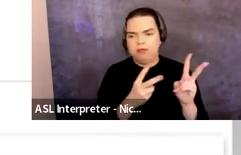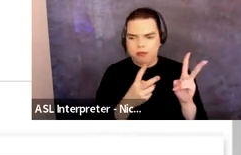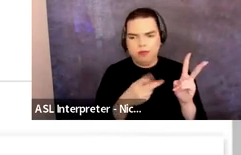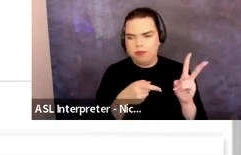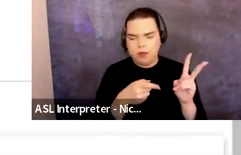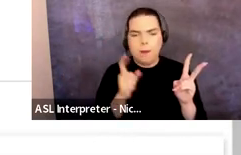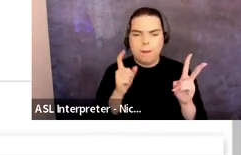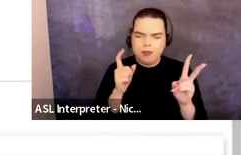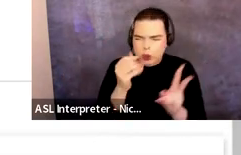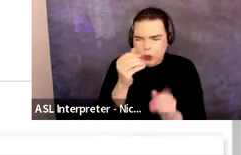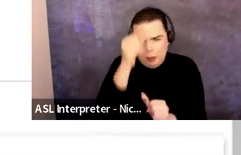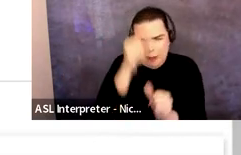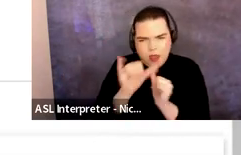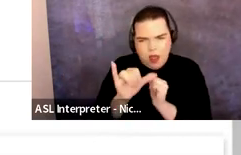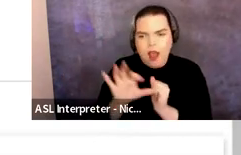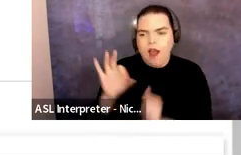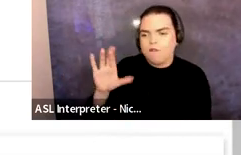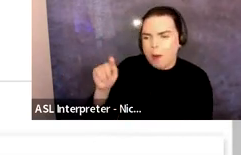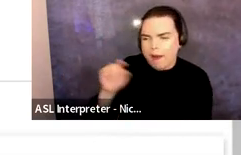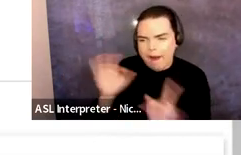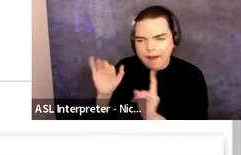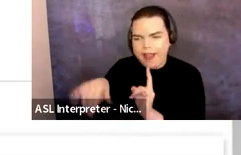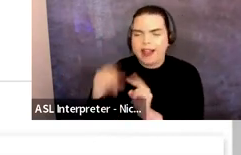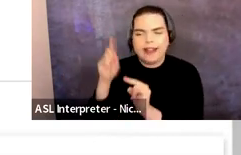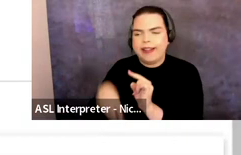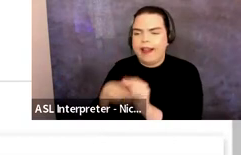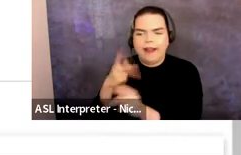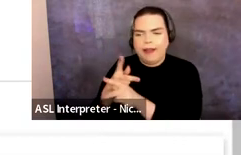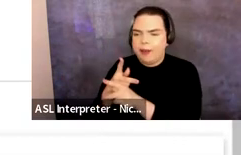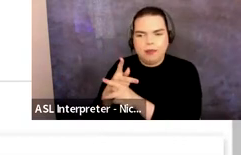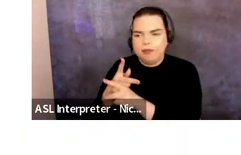So just note that formatting things like that will not be pasted over.